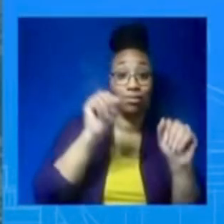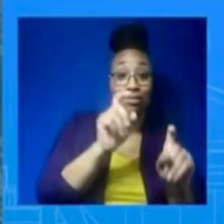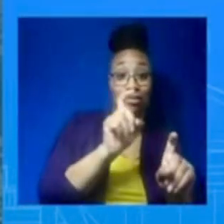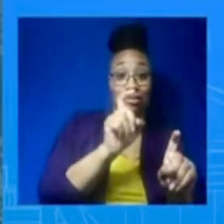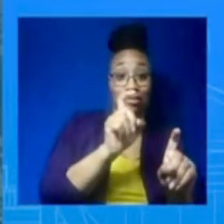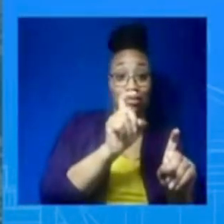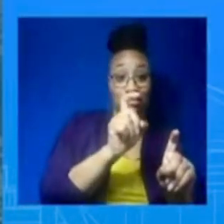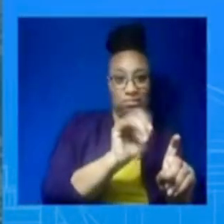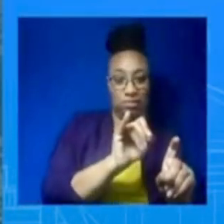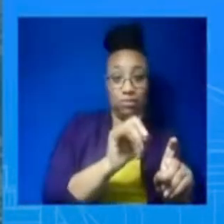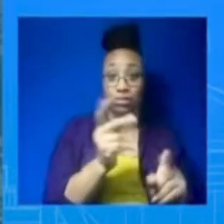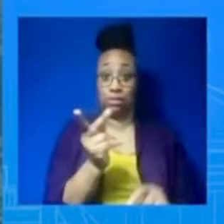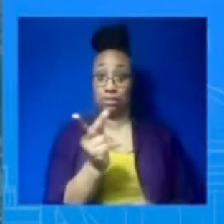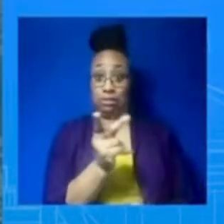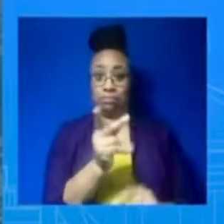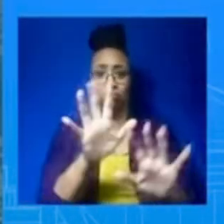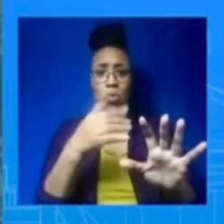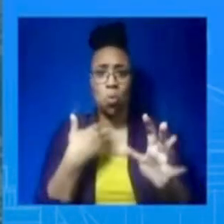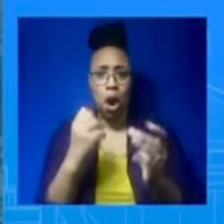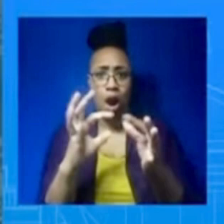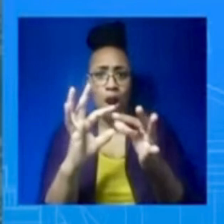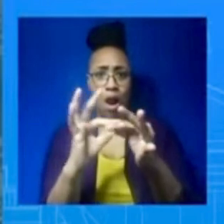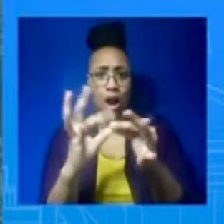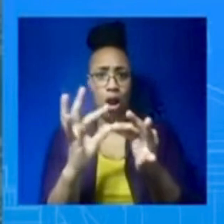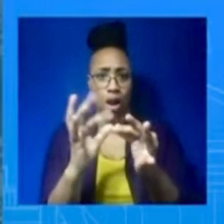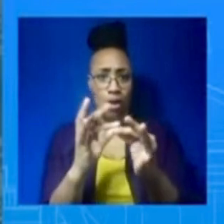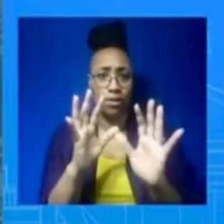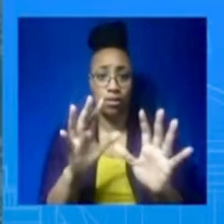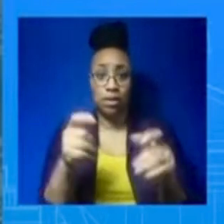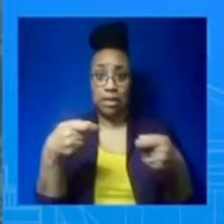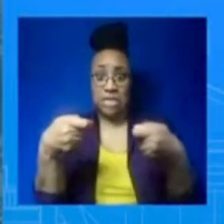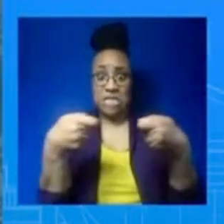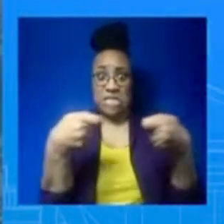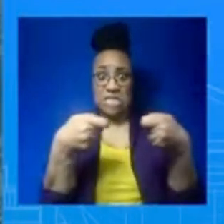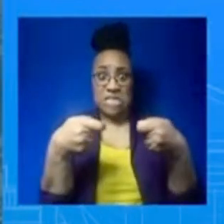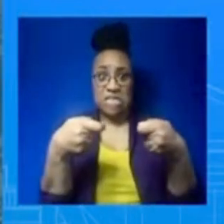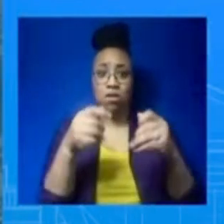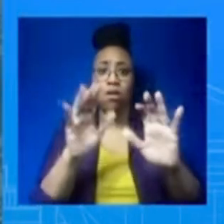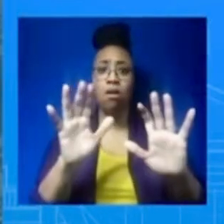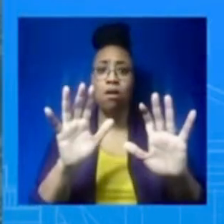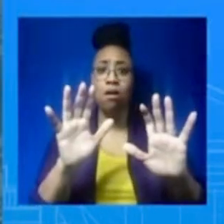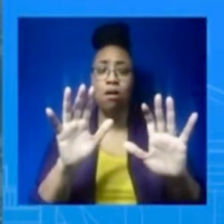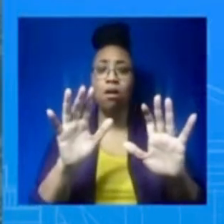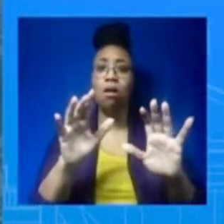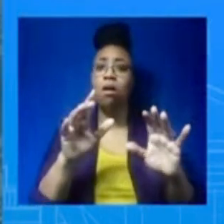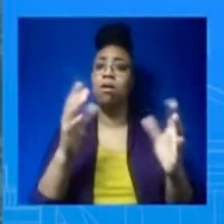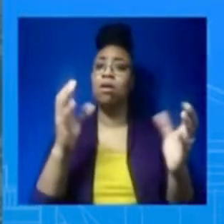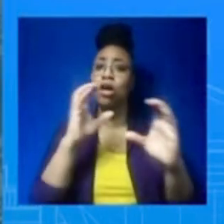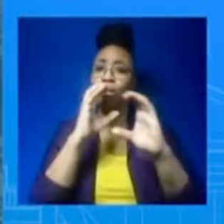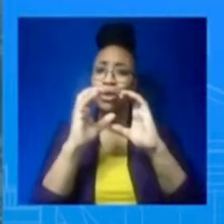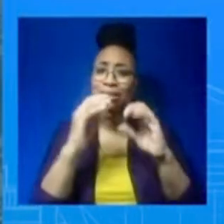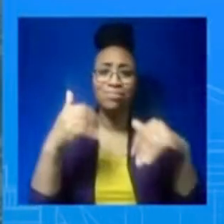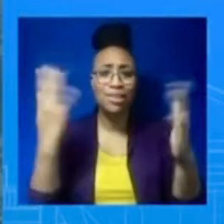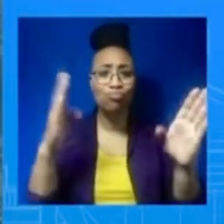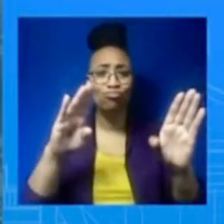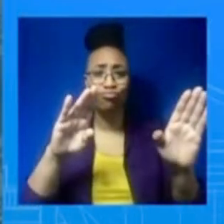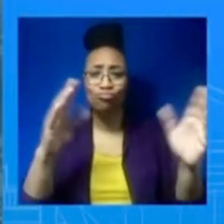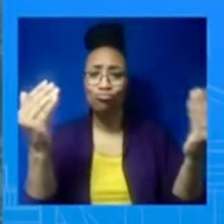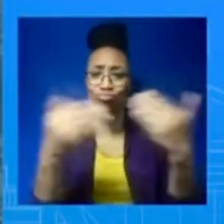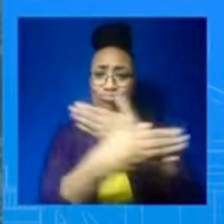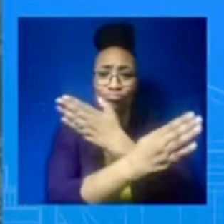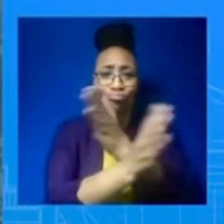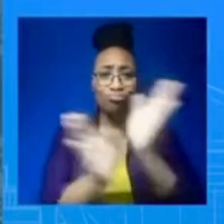Secretary Blinken still has an open line of communication with the foreign minister. We still have an embassy in Beijing with a terrific ambassador,